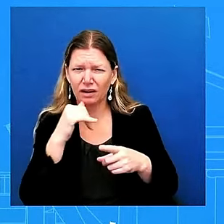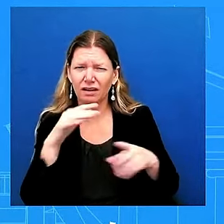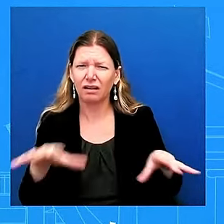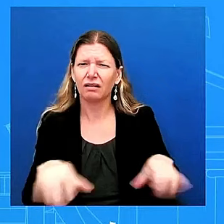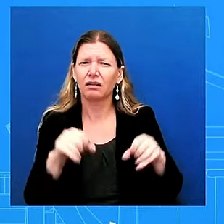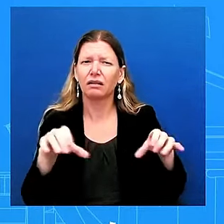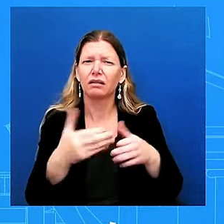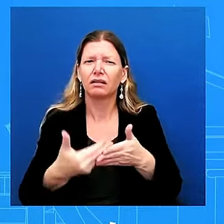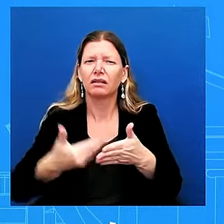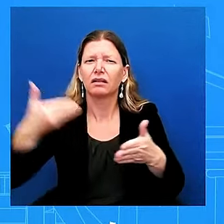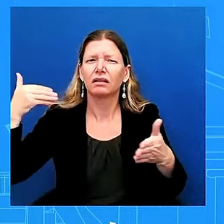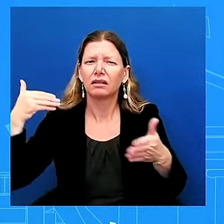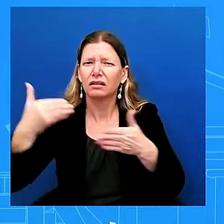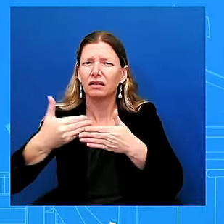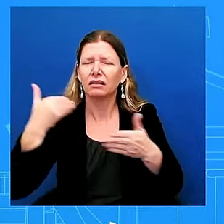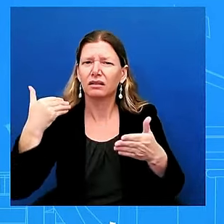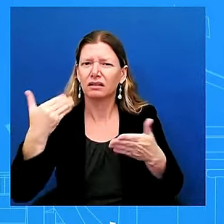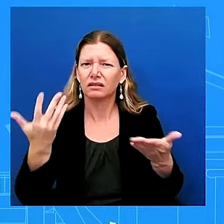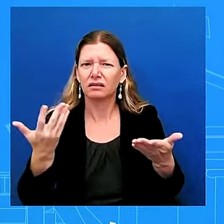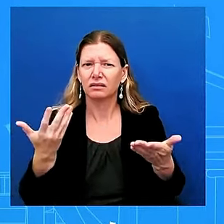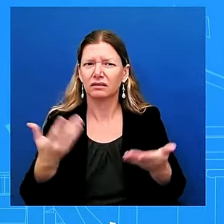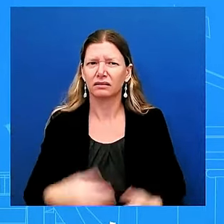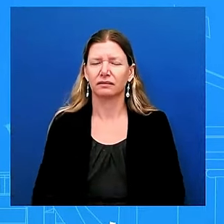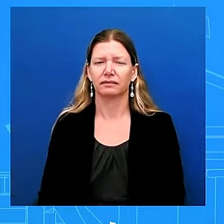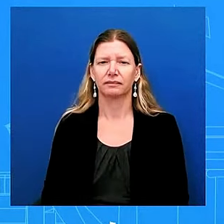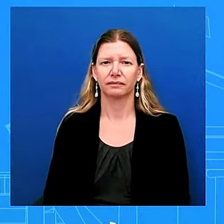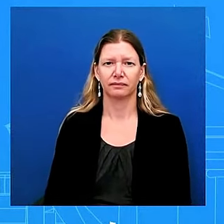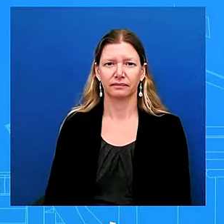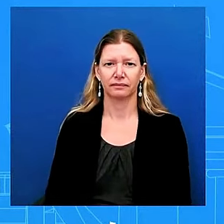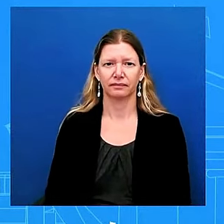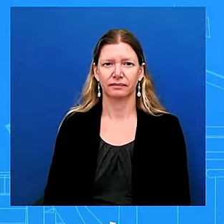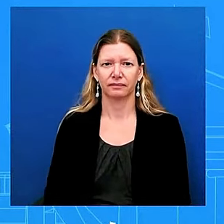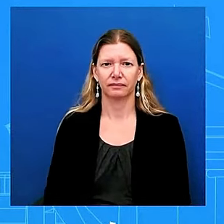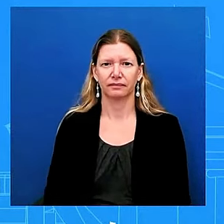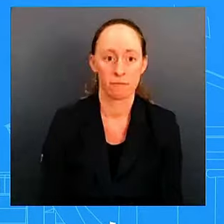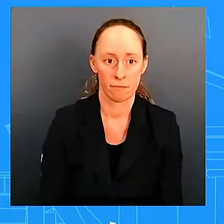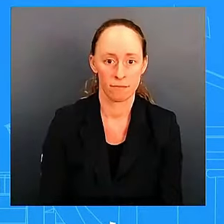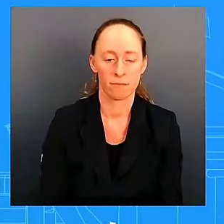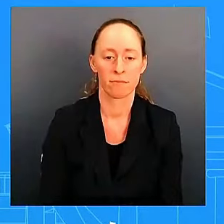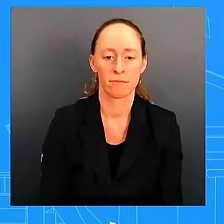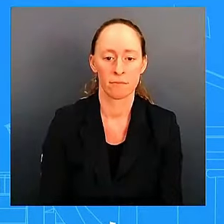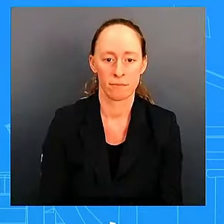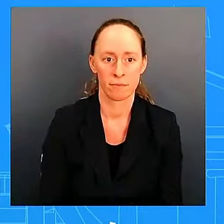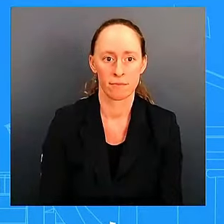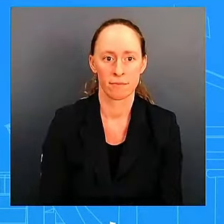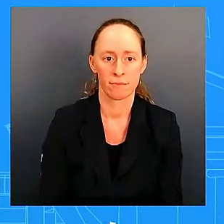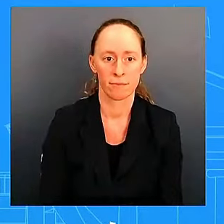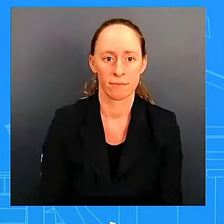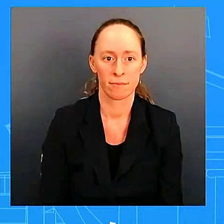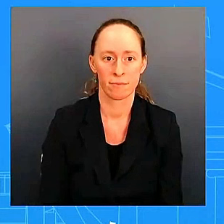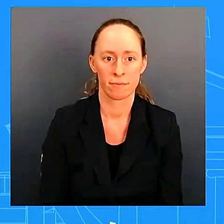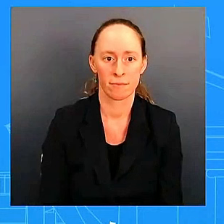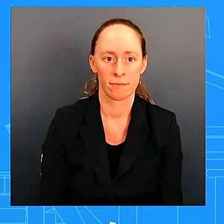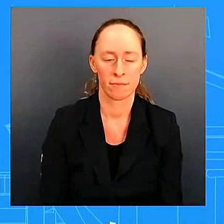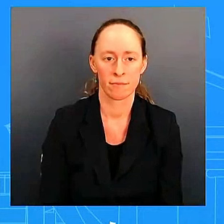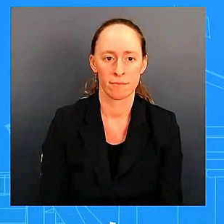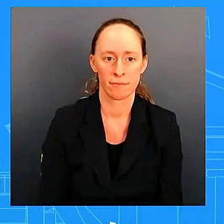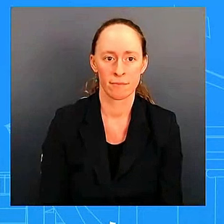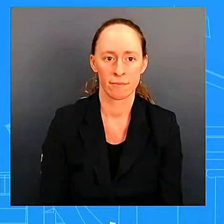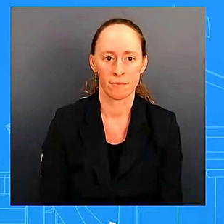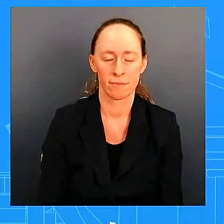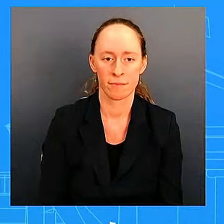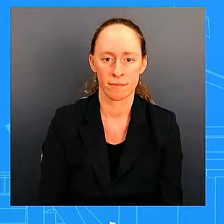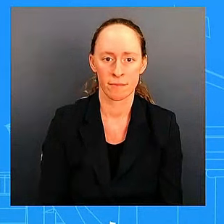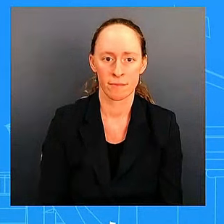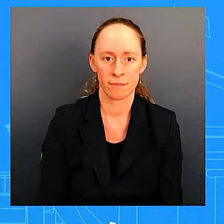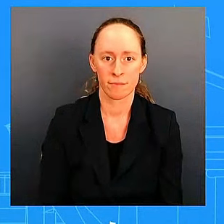so a couple of things we have tried to do this in a way where there was legislative action right and to do this